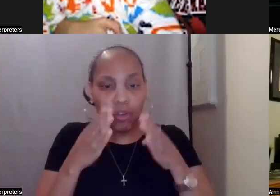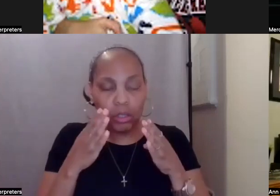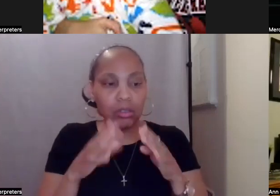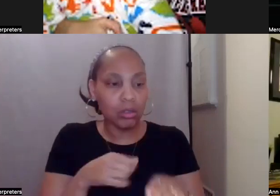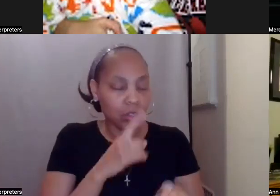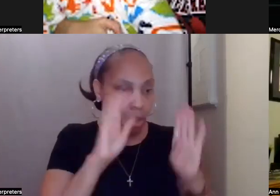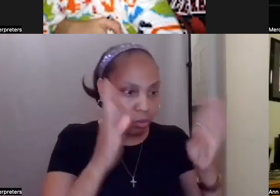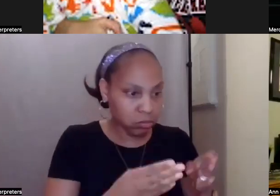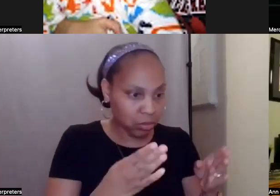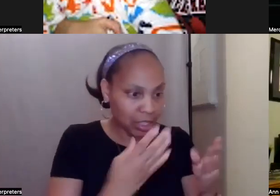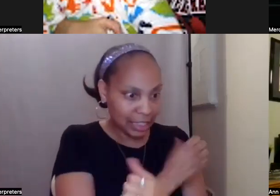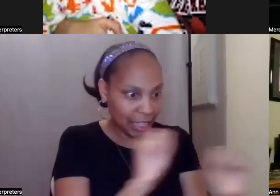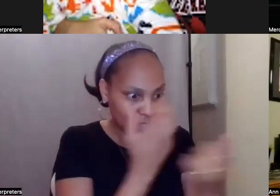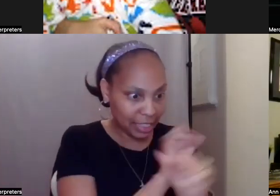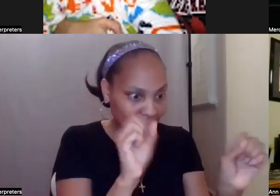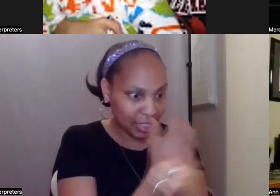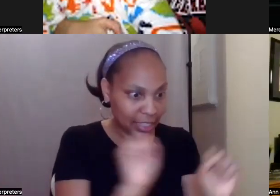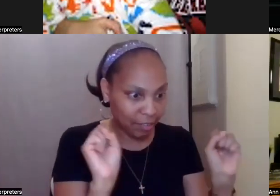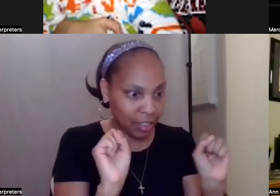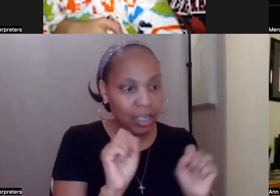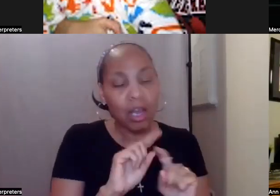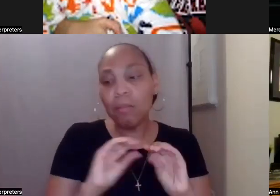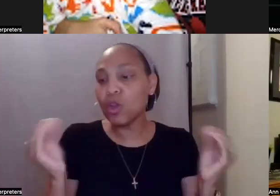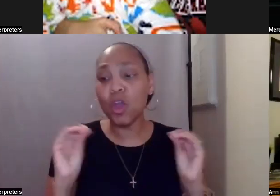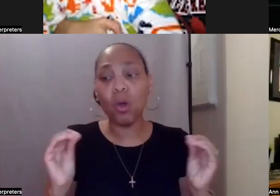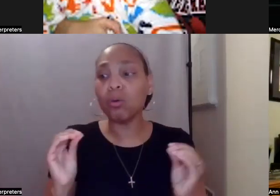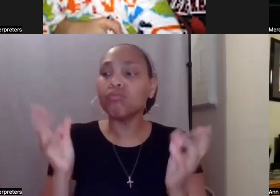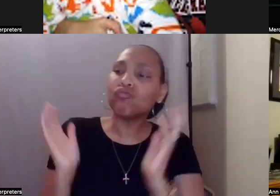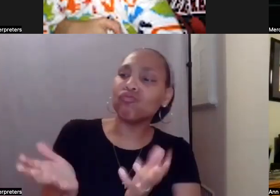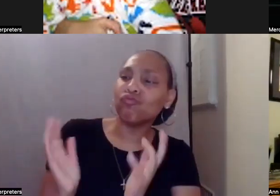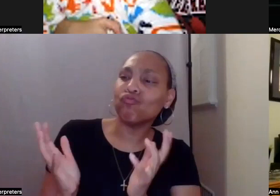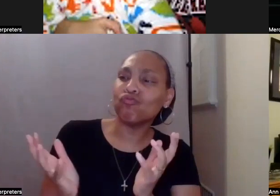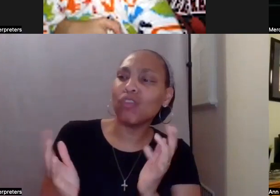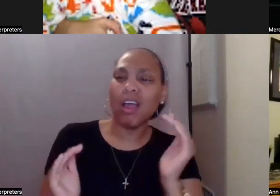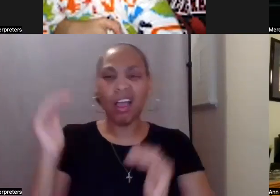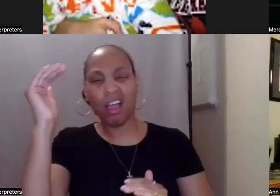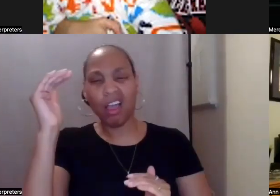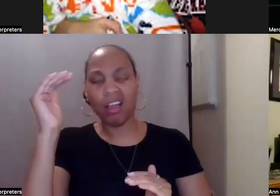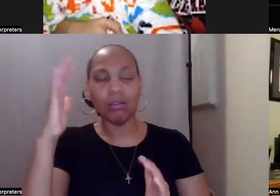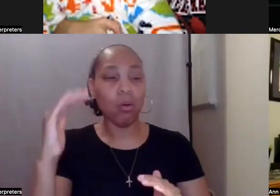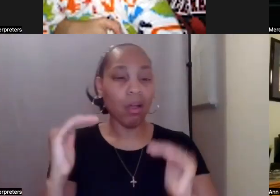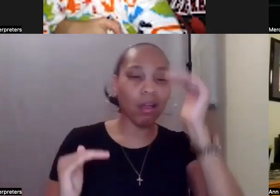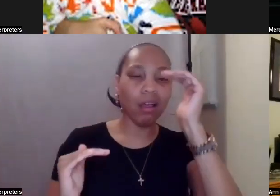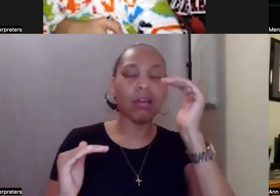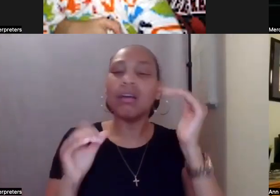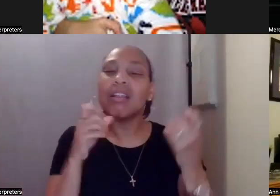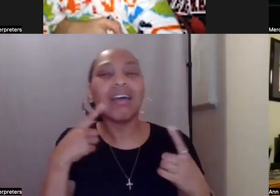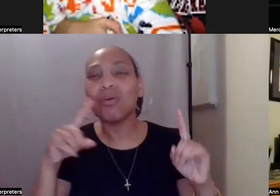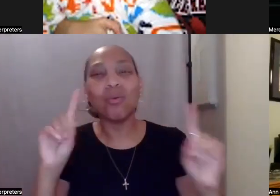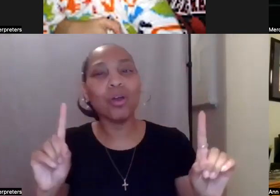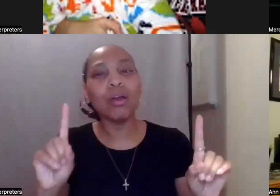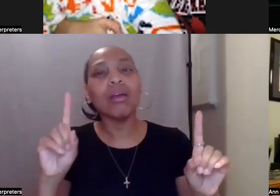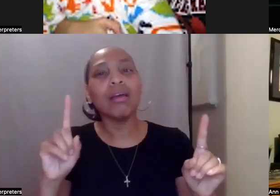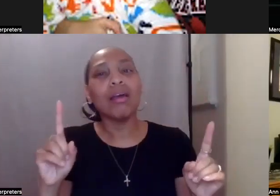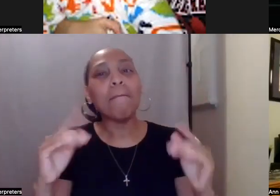going to work. Um, but, but having that, um, healthy, healthy balance, um, between the two, uh,